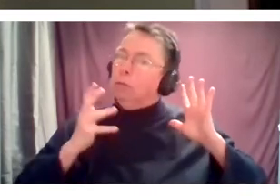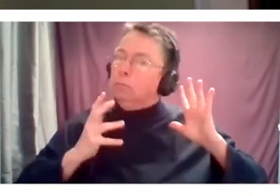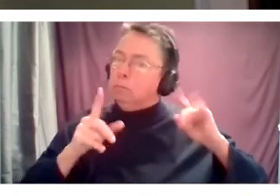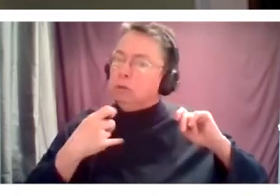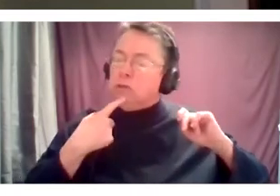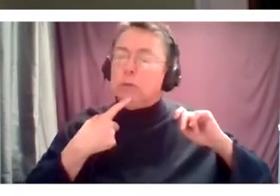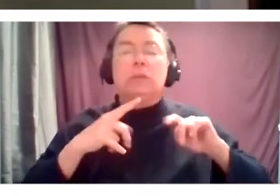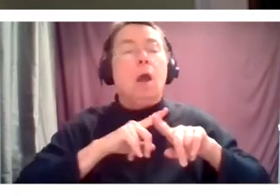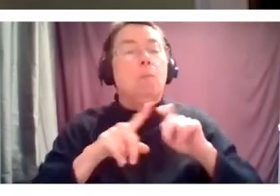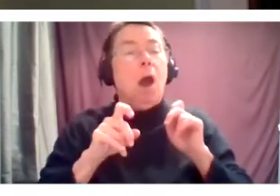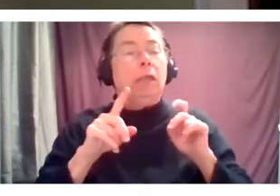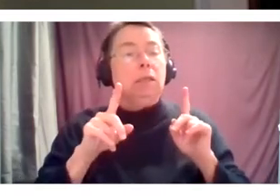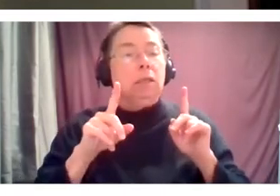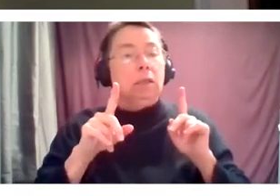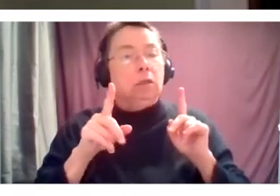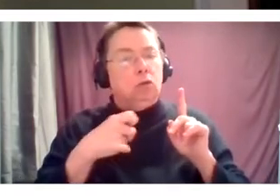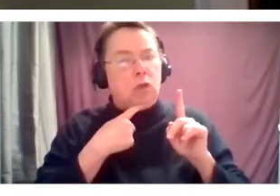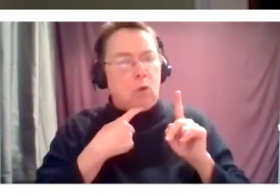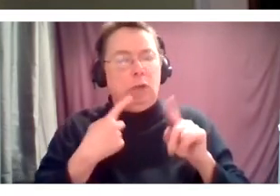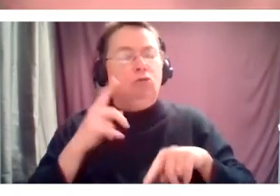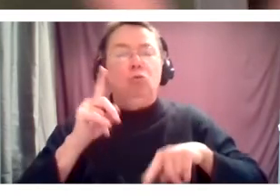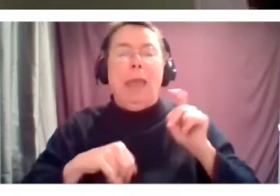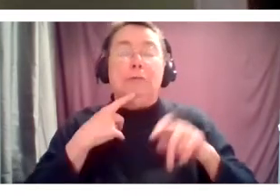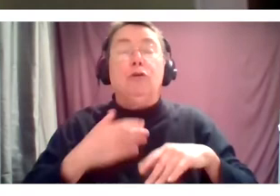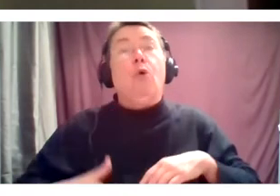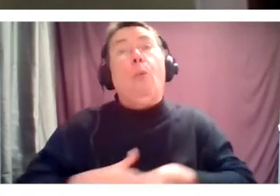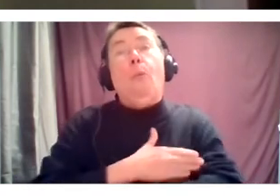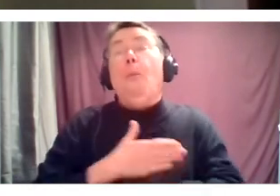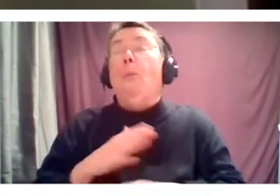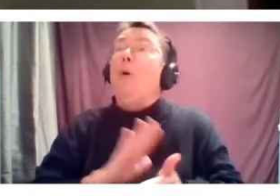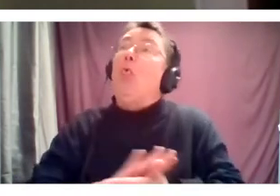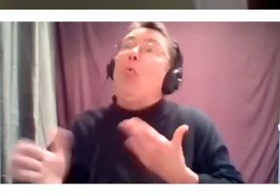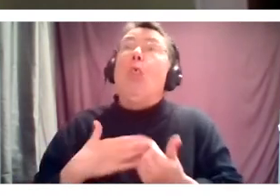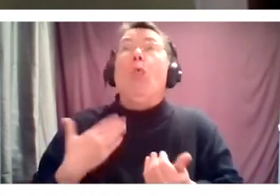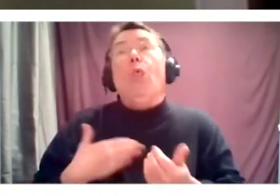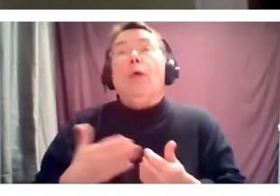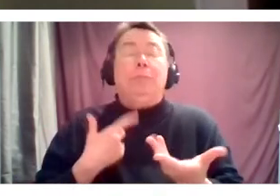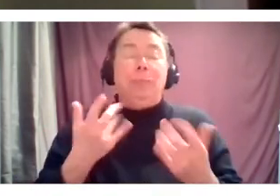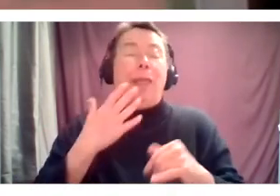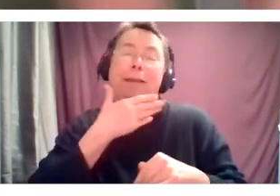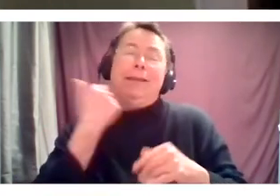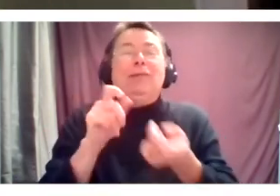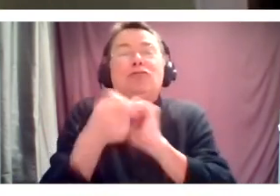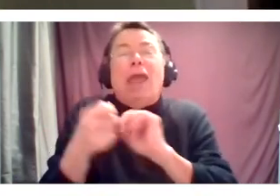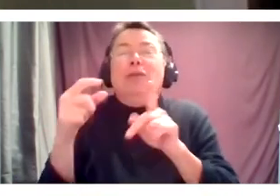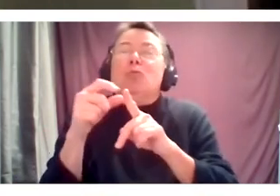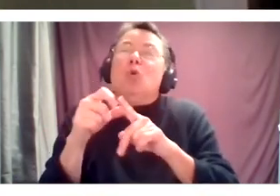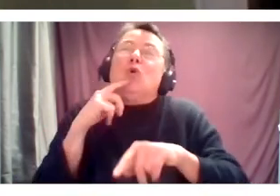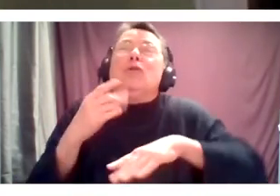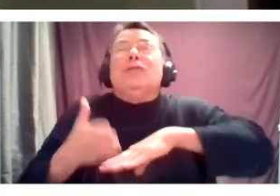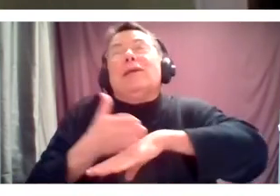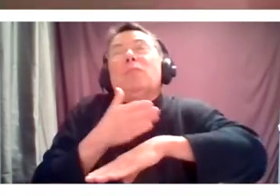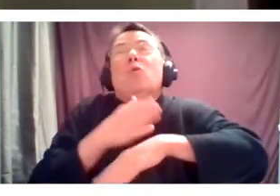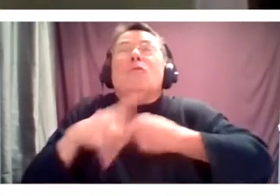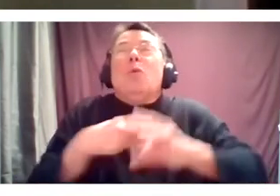can't paste over these things. We can't, you know, use better language to get somewhere. We can't change the programming to get